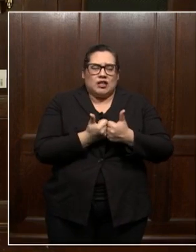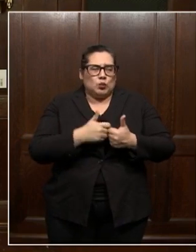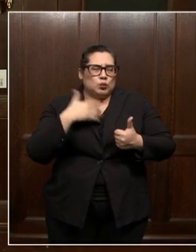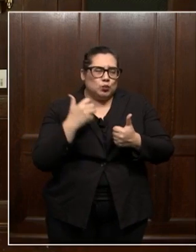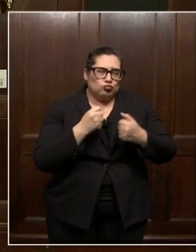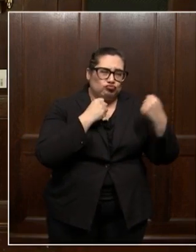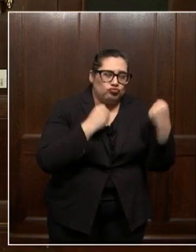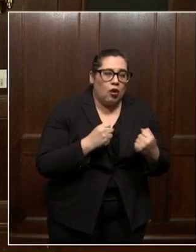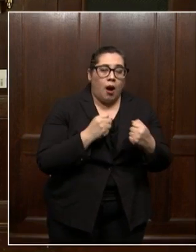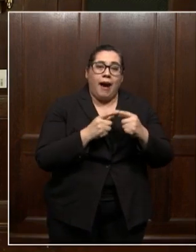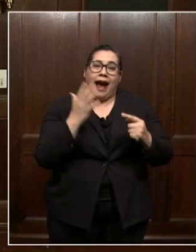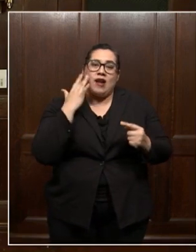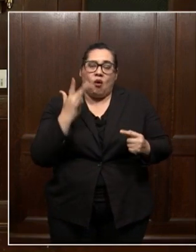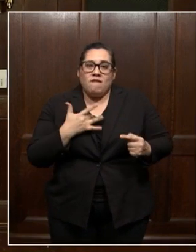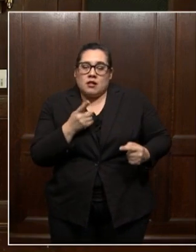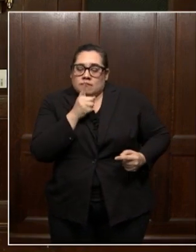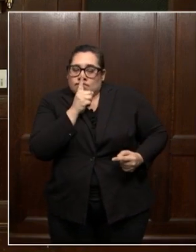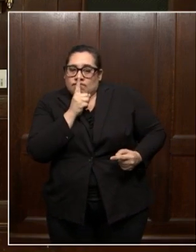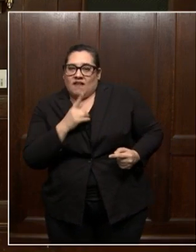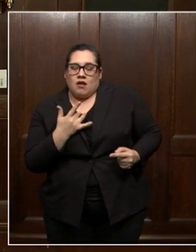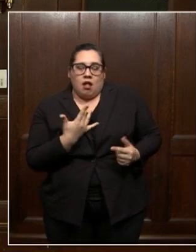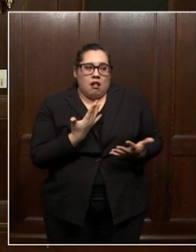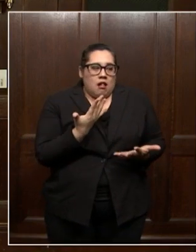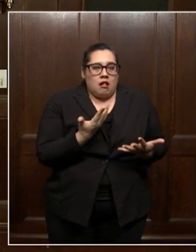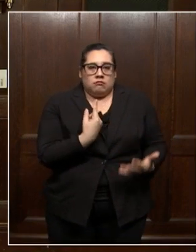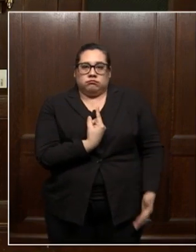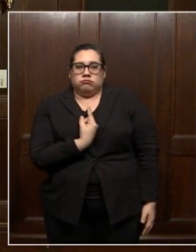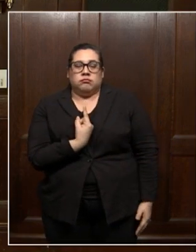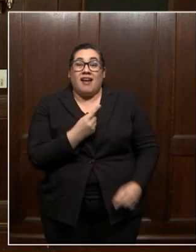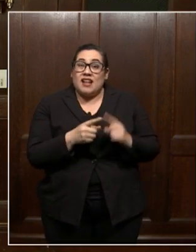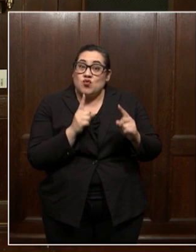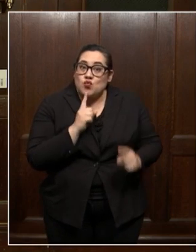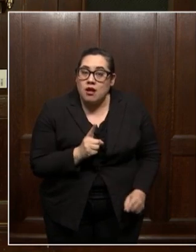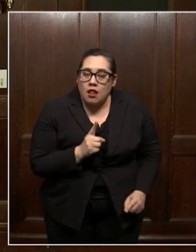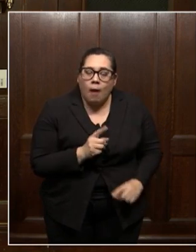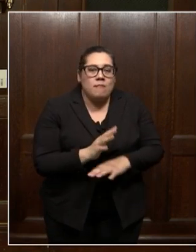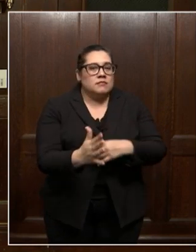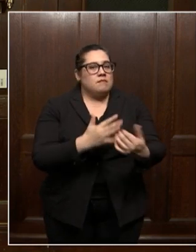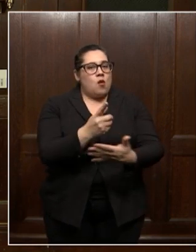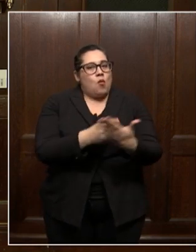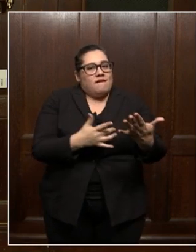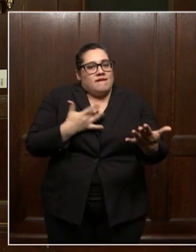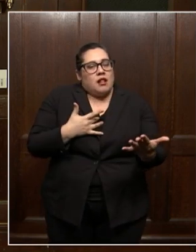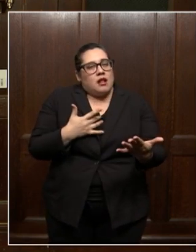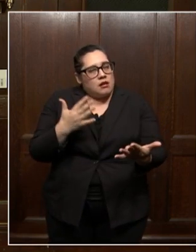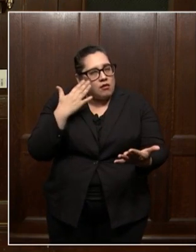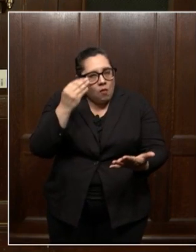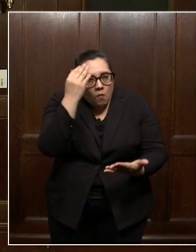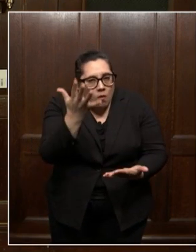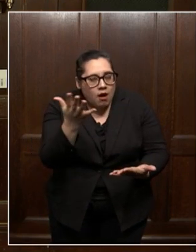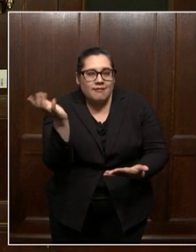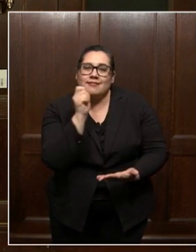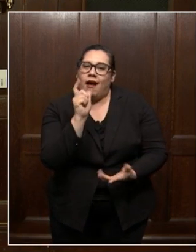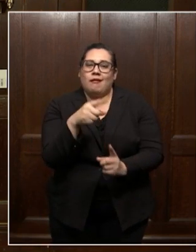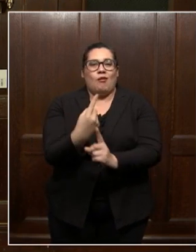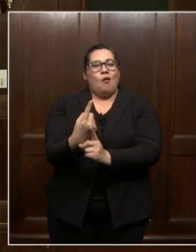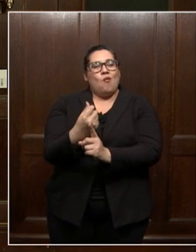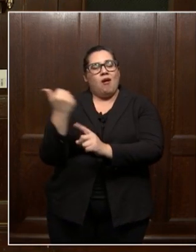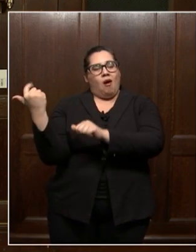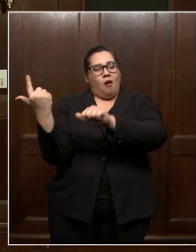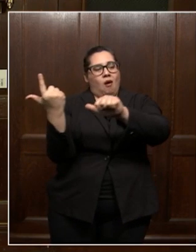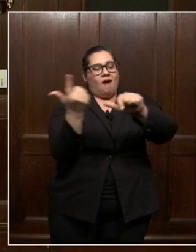know that and I know that the isolation is real. But whatever you're feeling, know that you're not alone. We're all feeling this together.